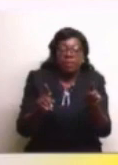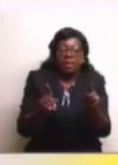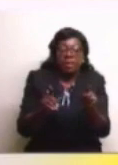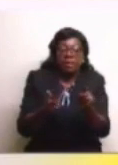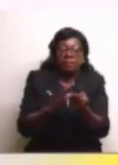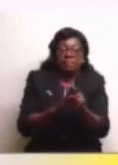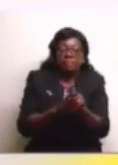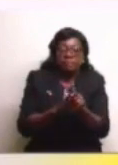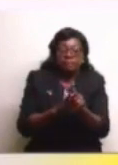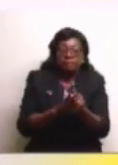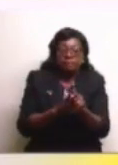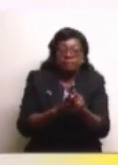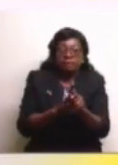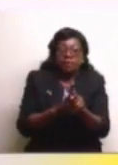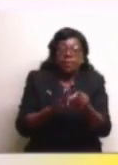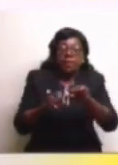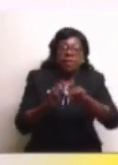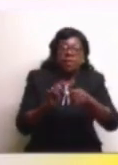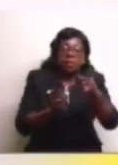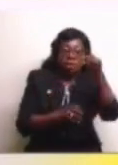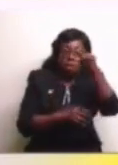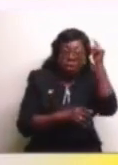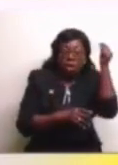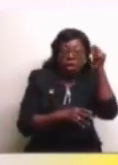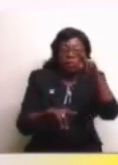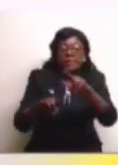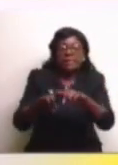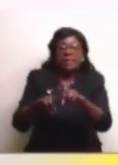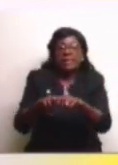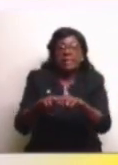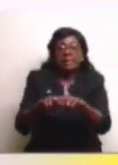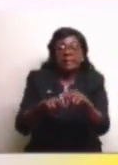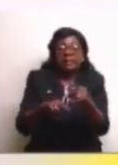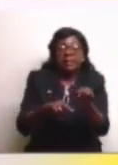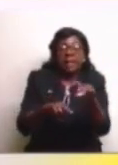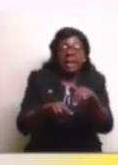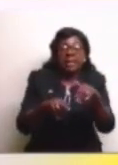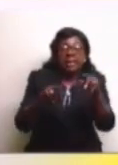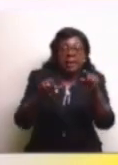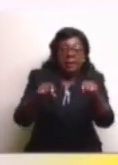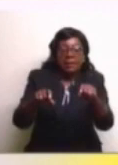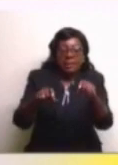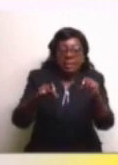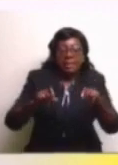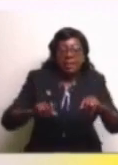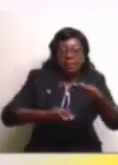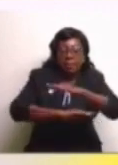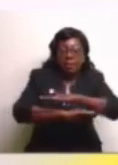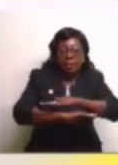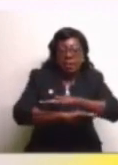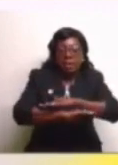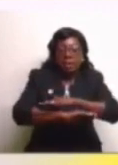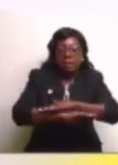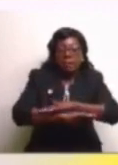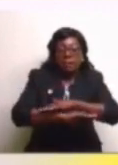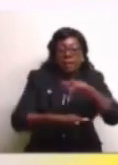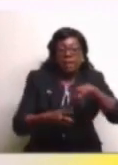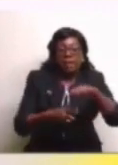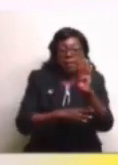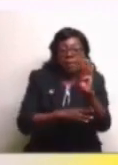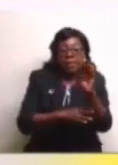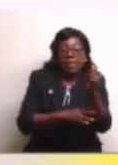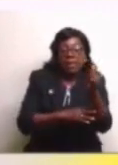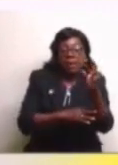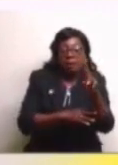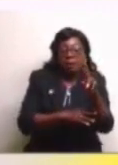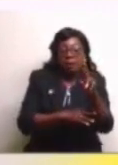And so George was sitting at a table or at the bar in what was then